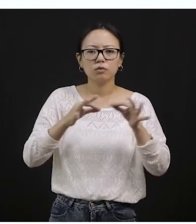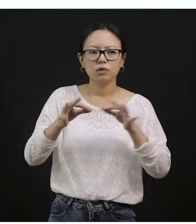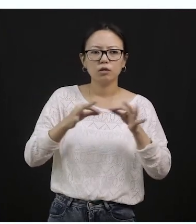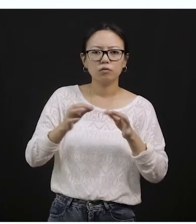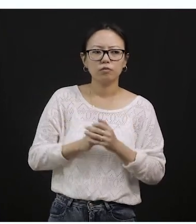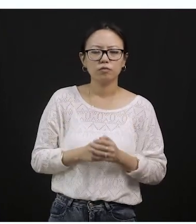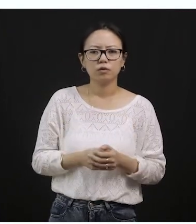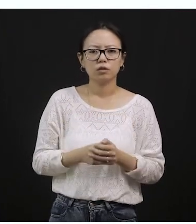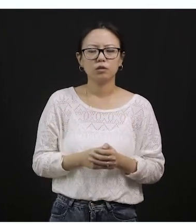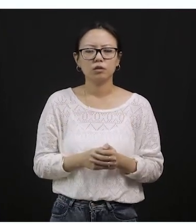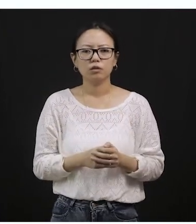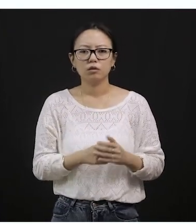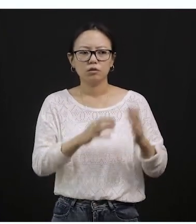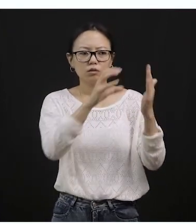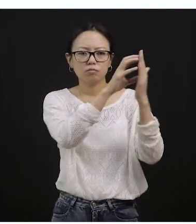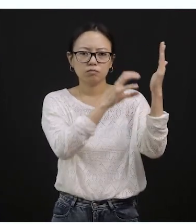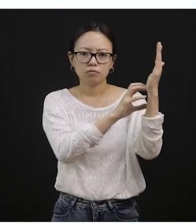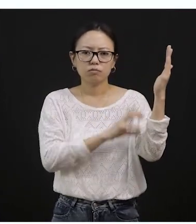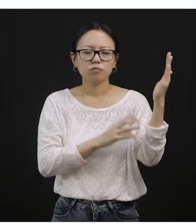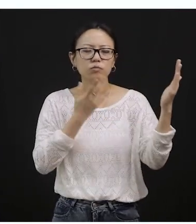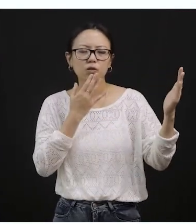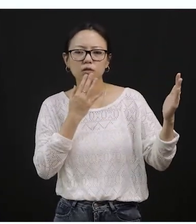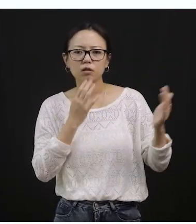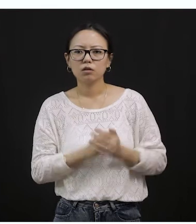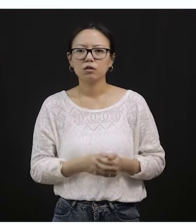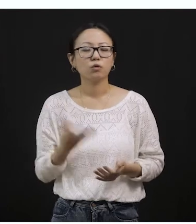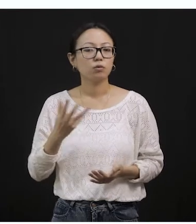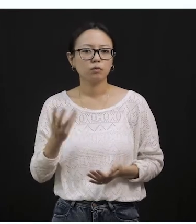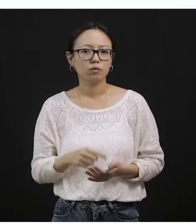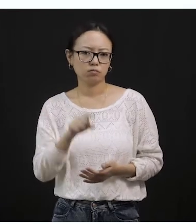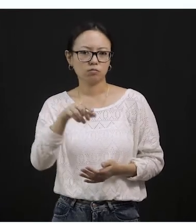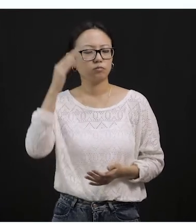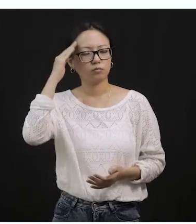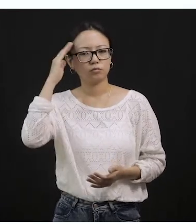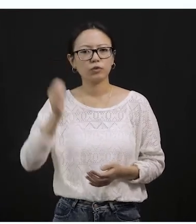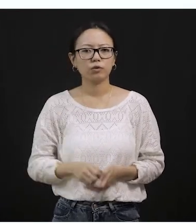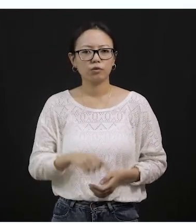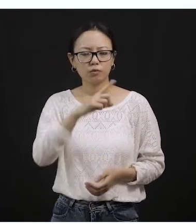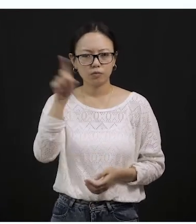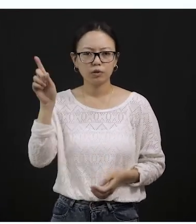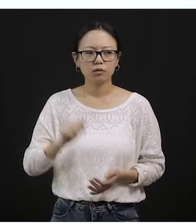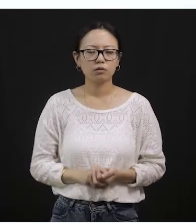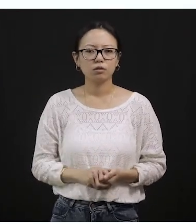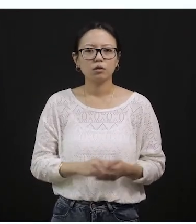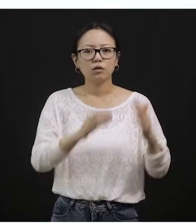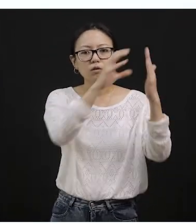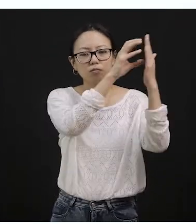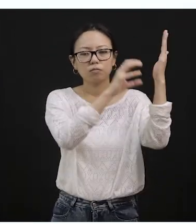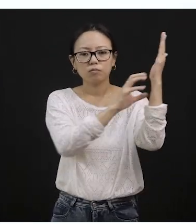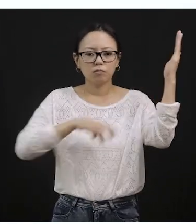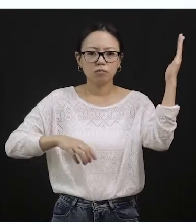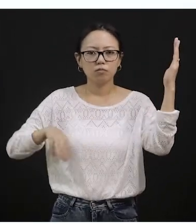you all? Yes or no? All right? So the traffic lights comprises of three colors. So the first is